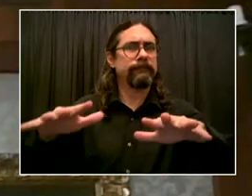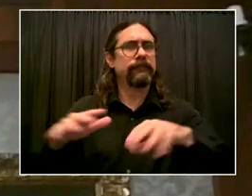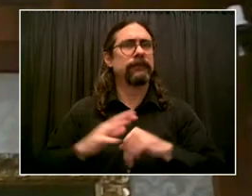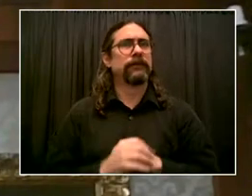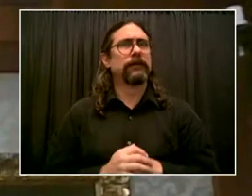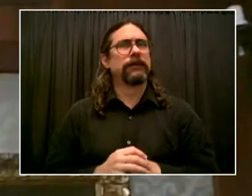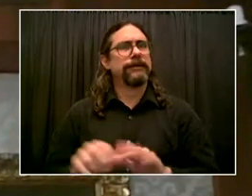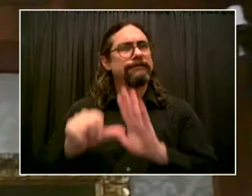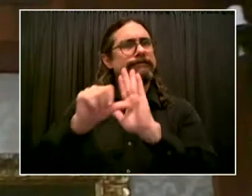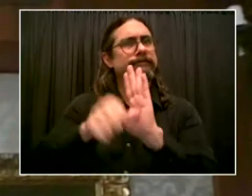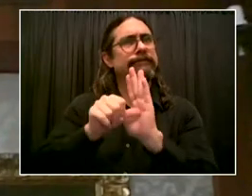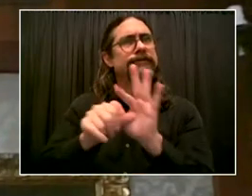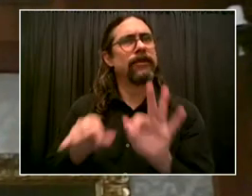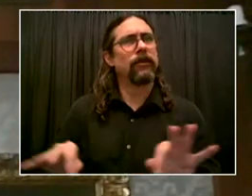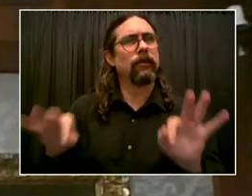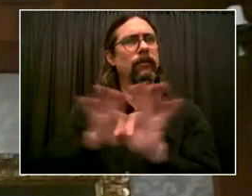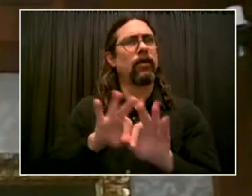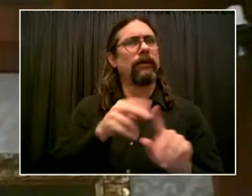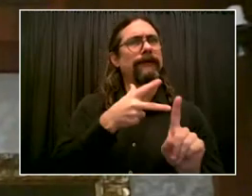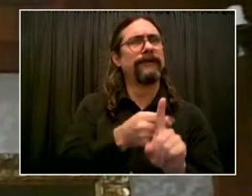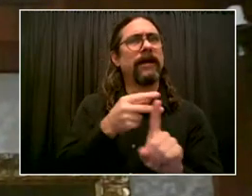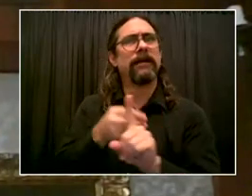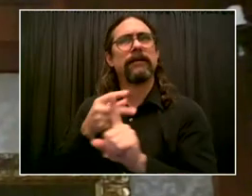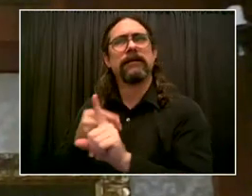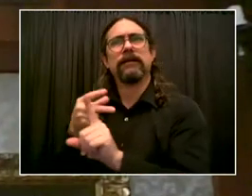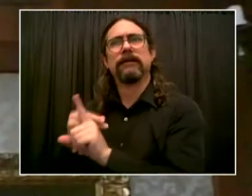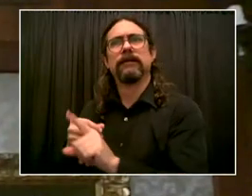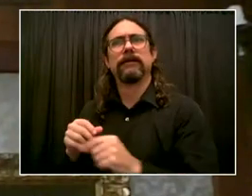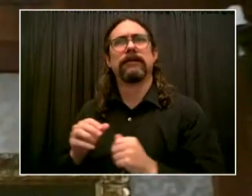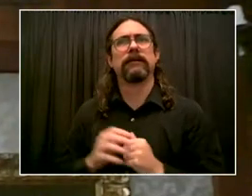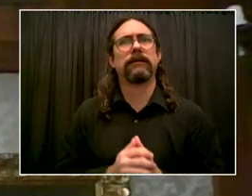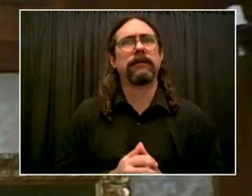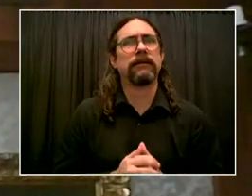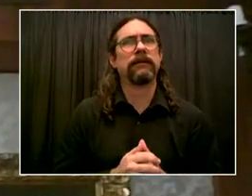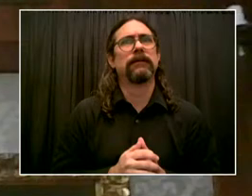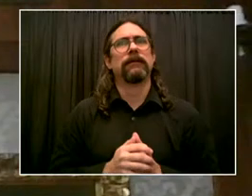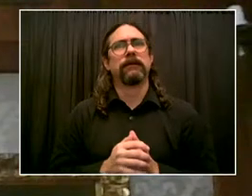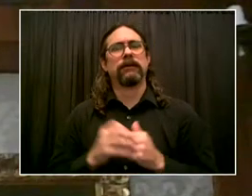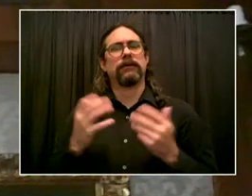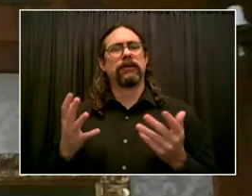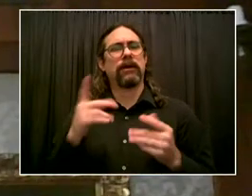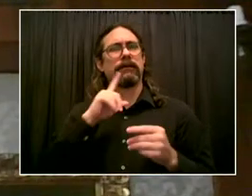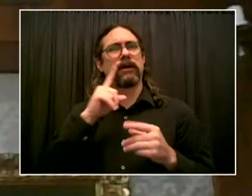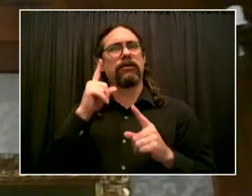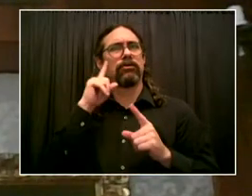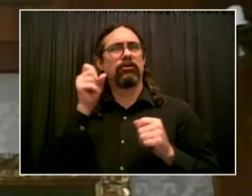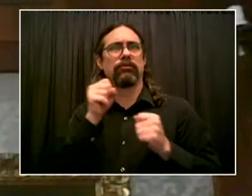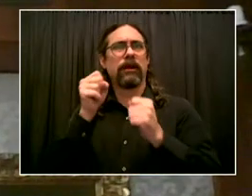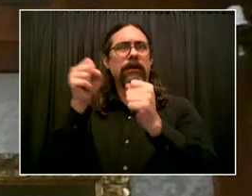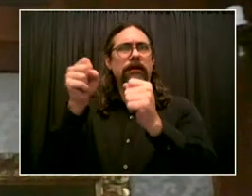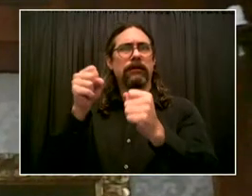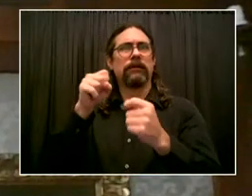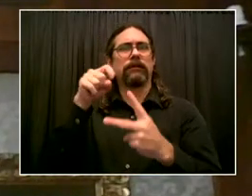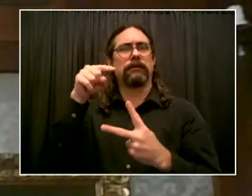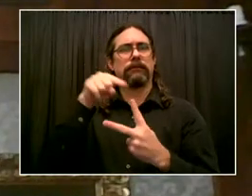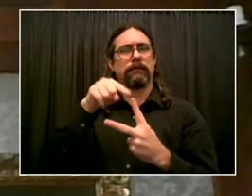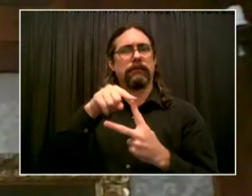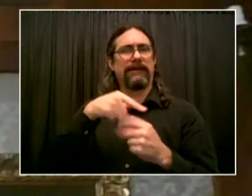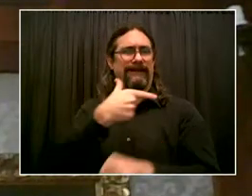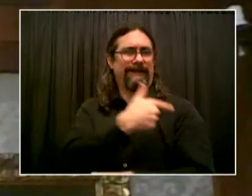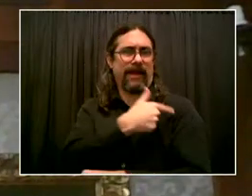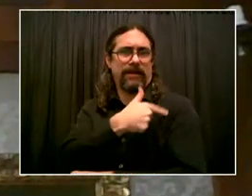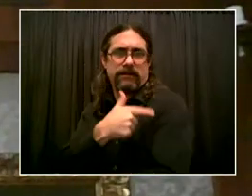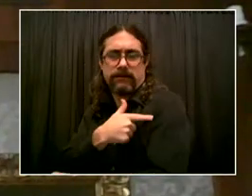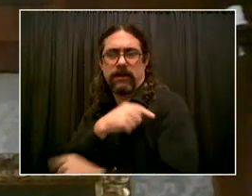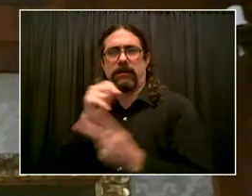coordination. And how we choose to respond as a city will show our resolve against this virus to each other and to the rest